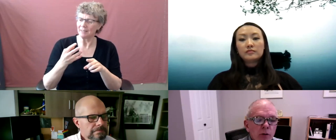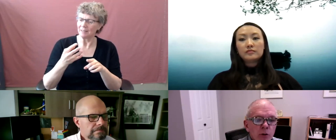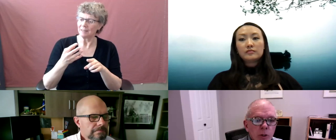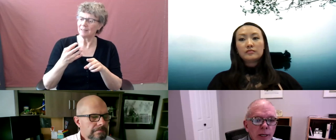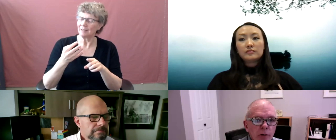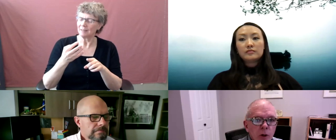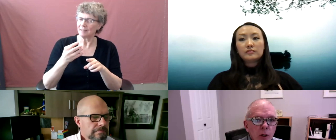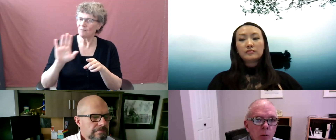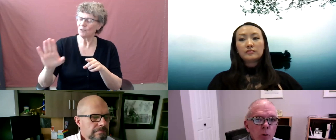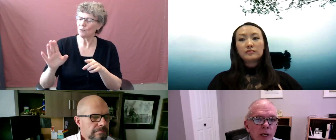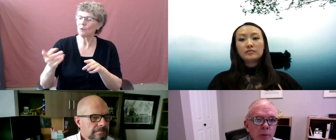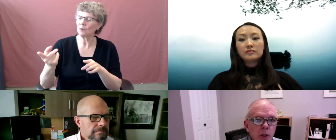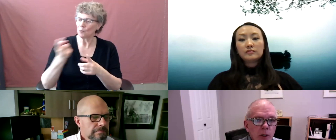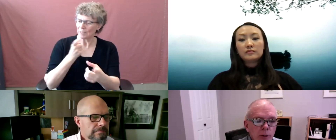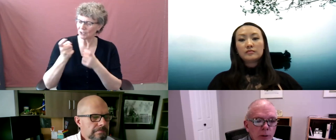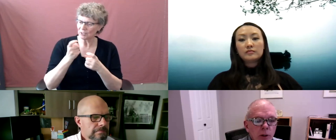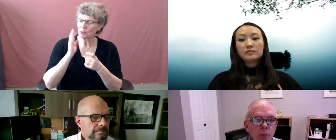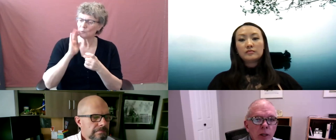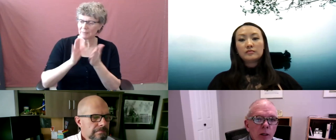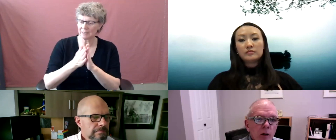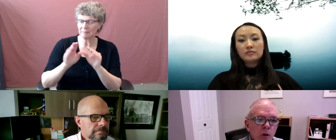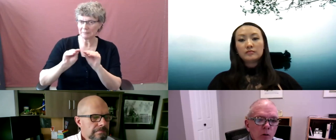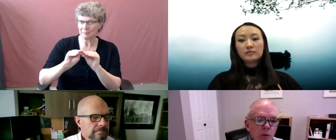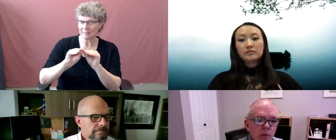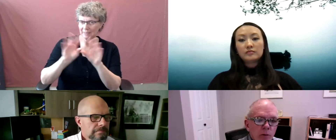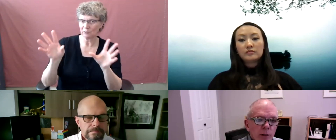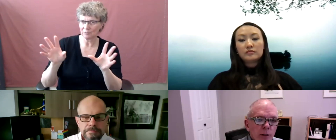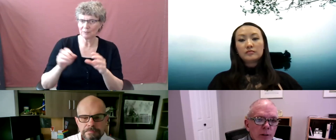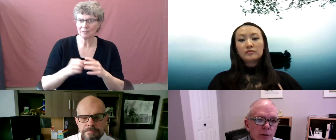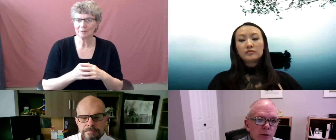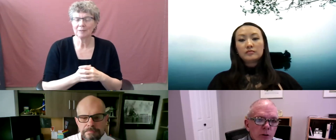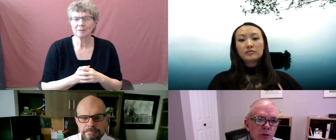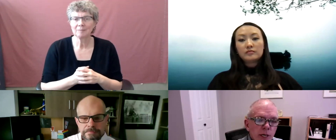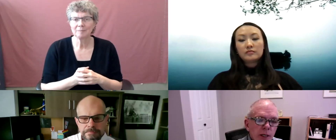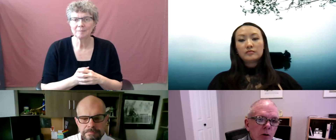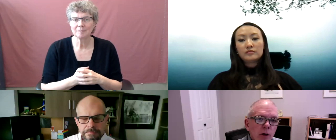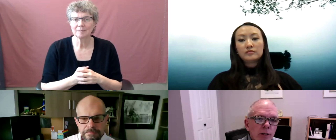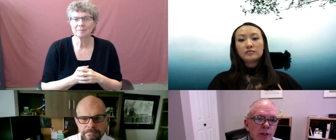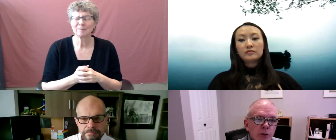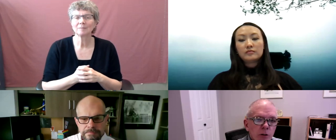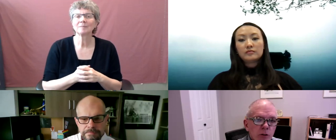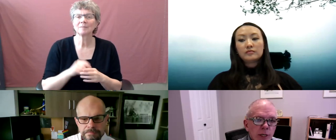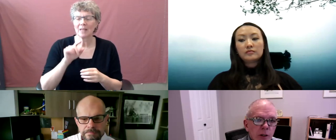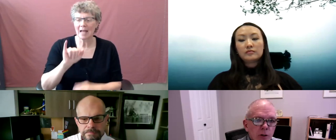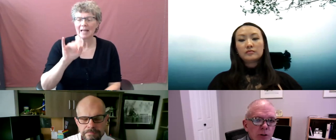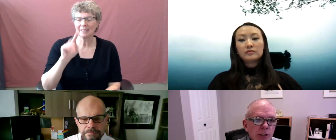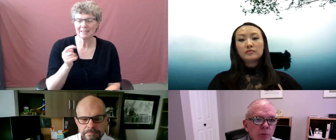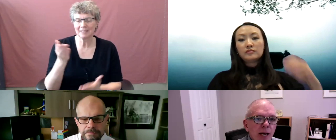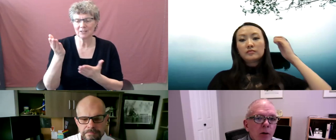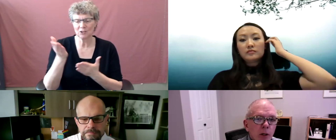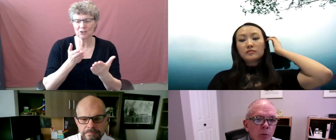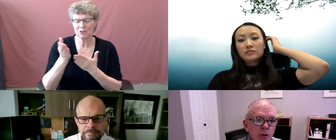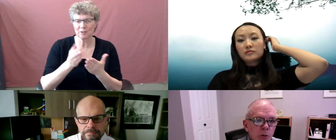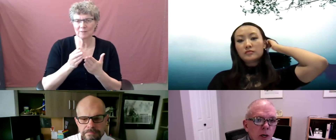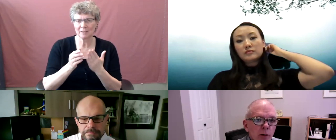will others will have will become a lot clearer. The service catalog, the IT service catalog, just as